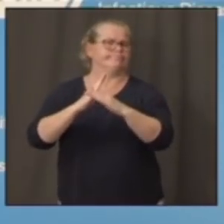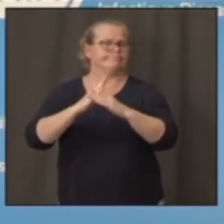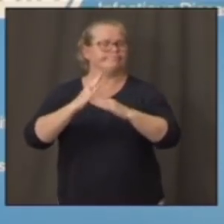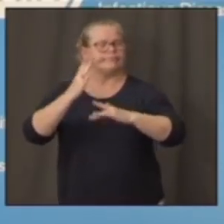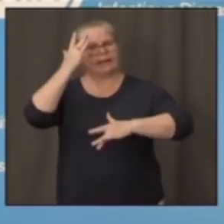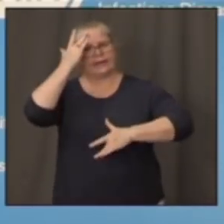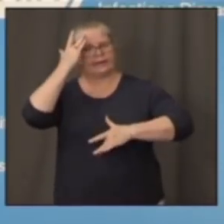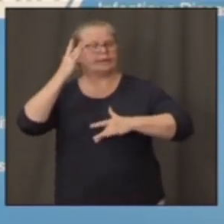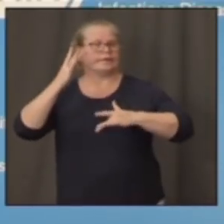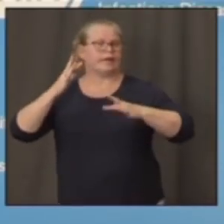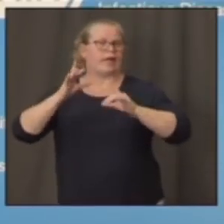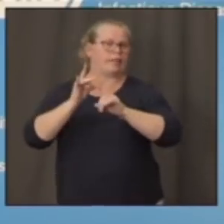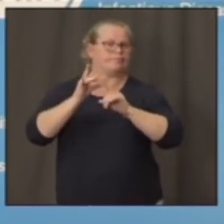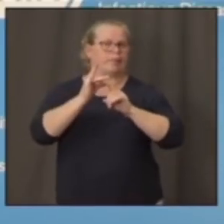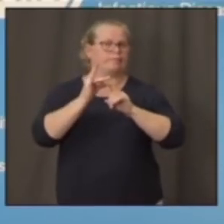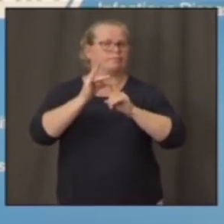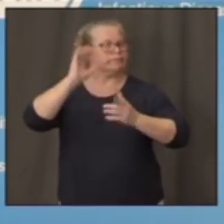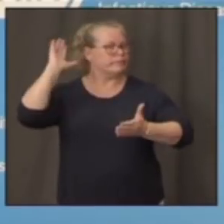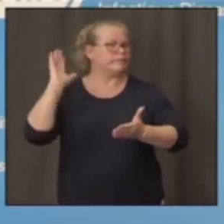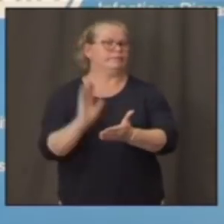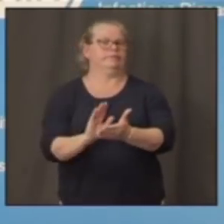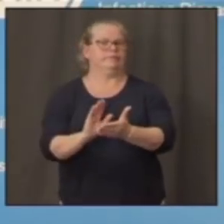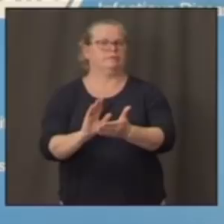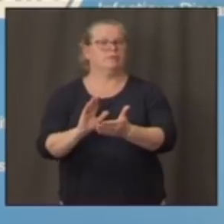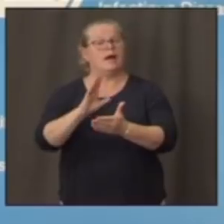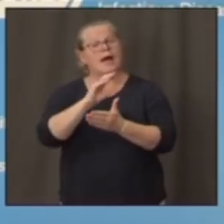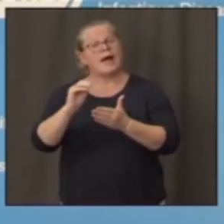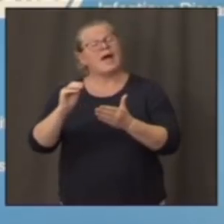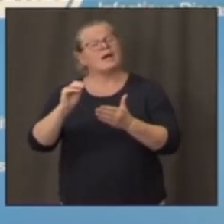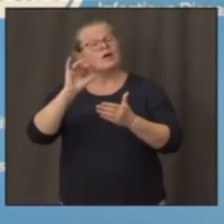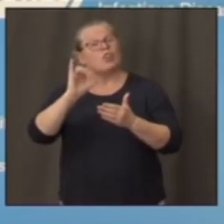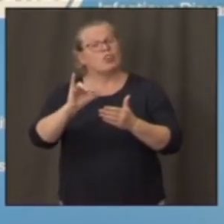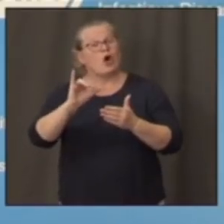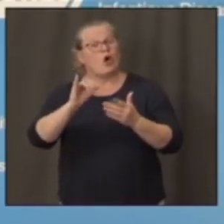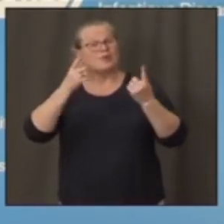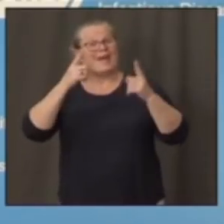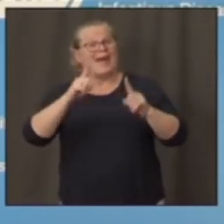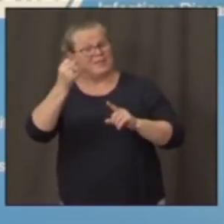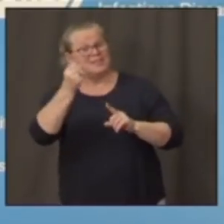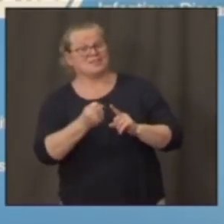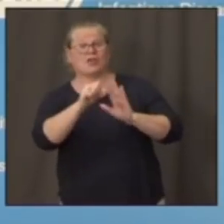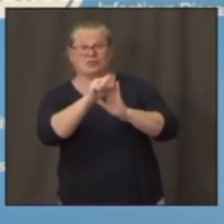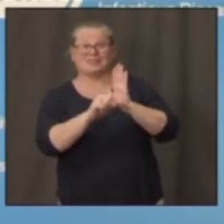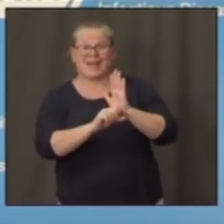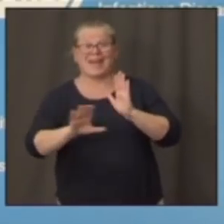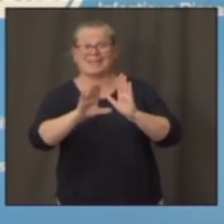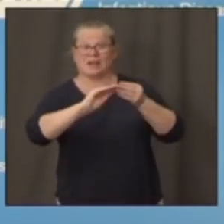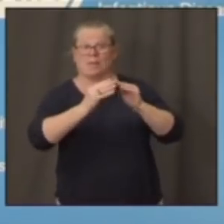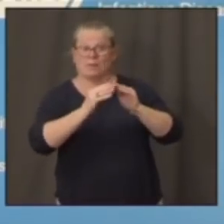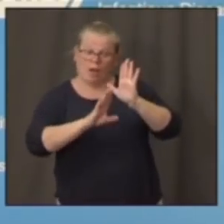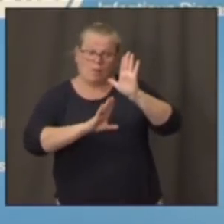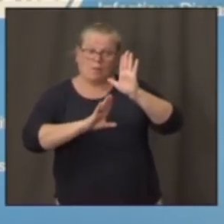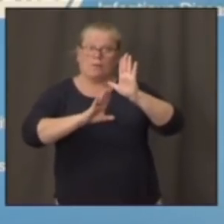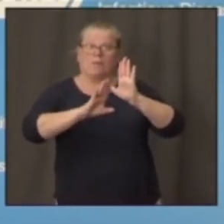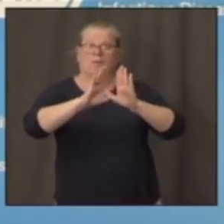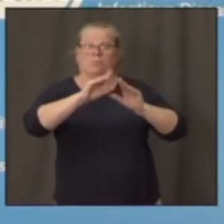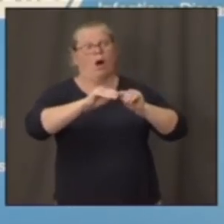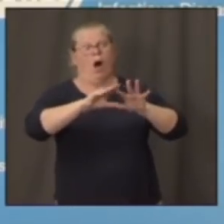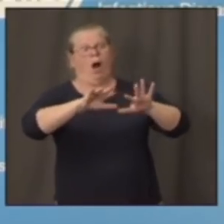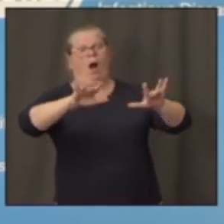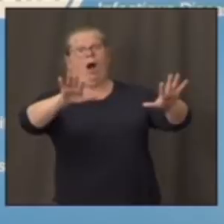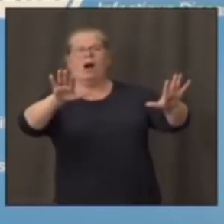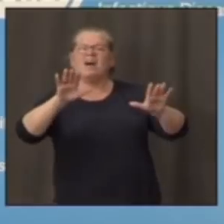turning around the kinds of resurgences that we've seen in the southern states. So for those who say,